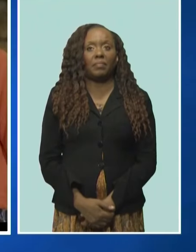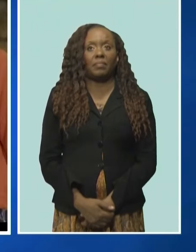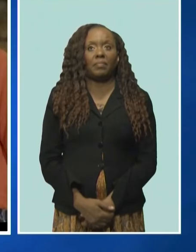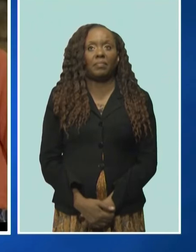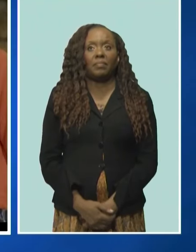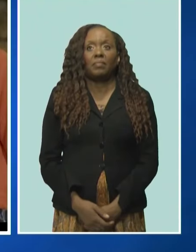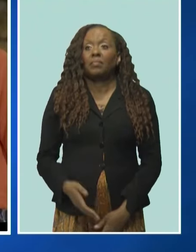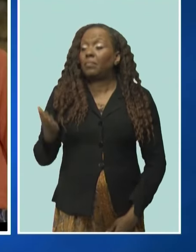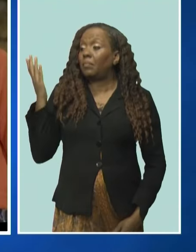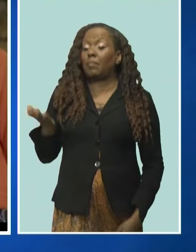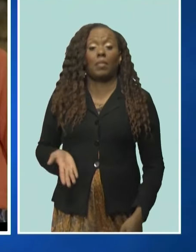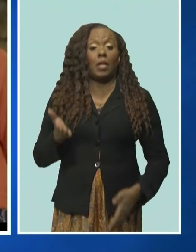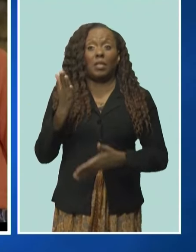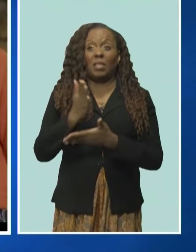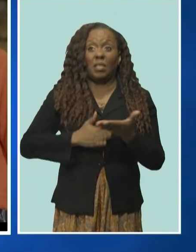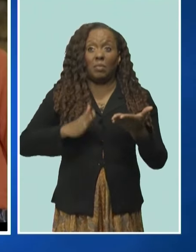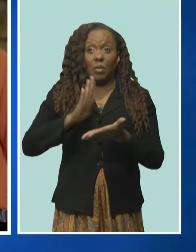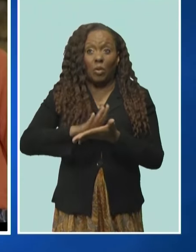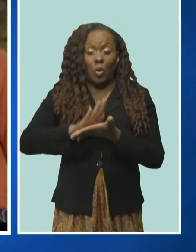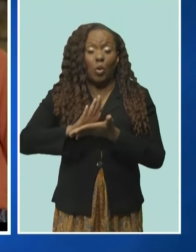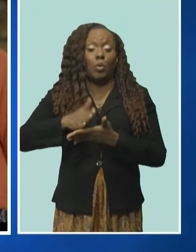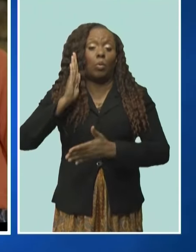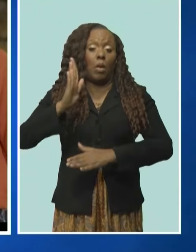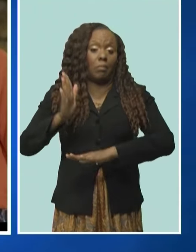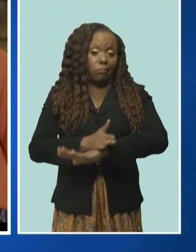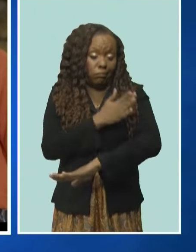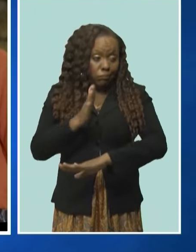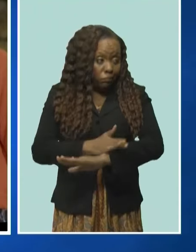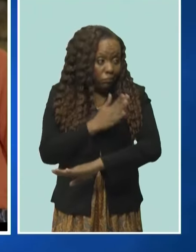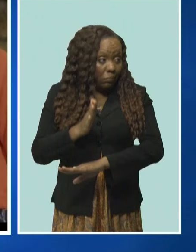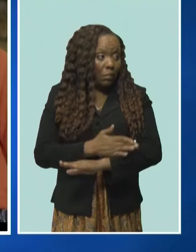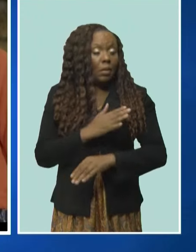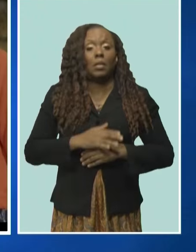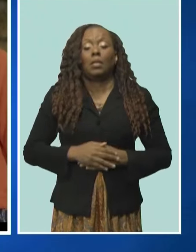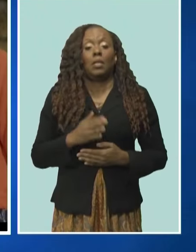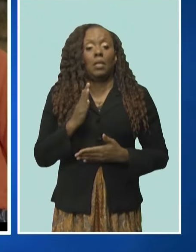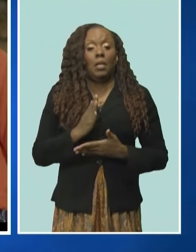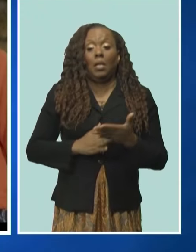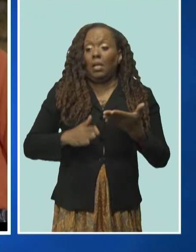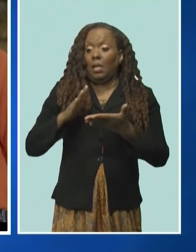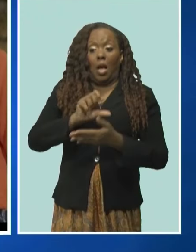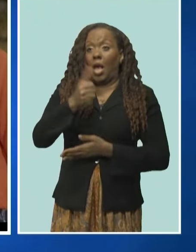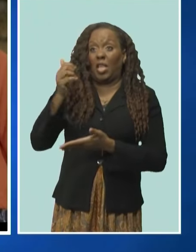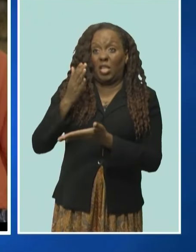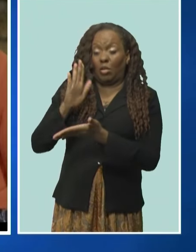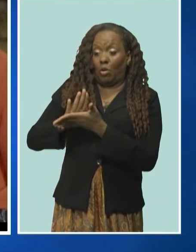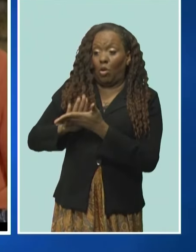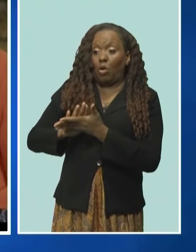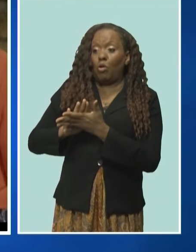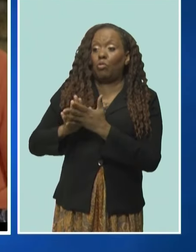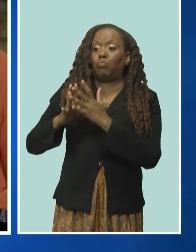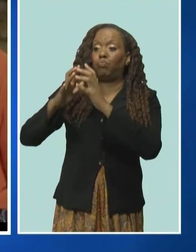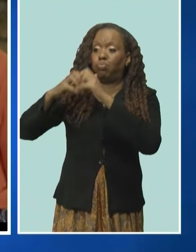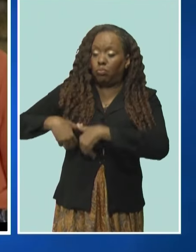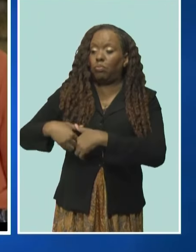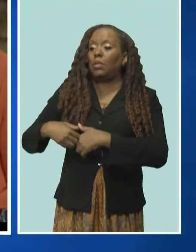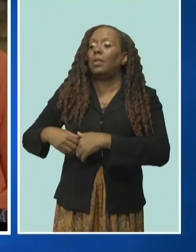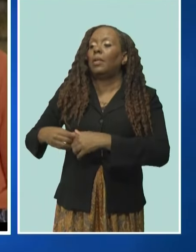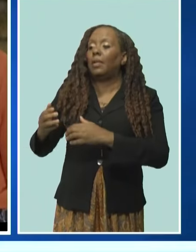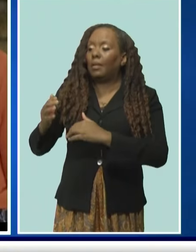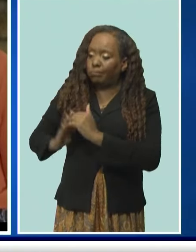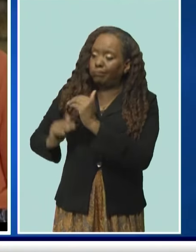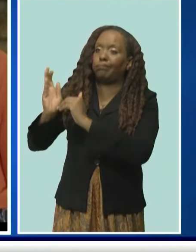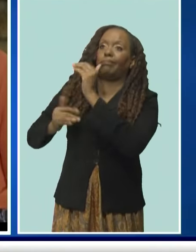Some schools will be refurbished. There will be a few schools that have to be rebuilt. If it is that we're going to rebuild a school